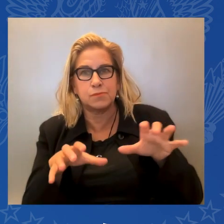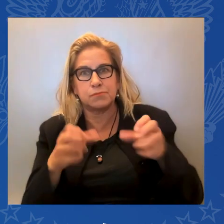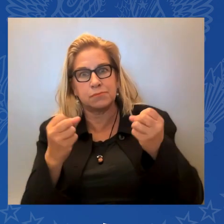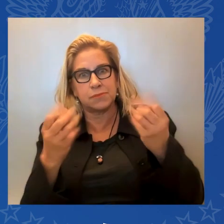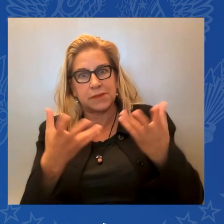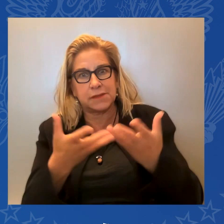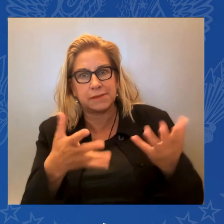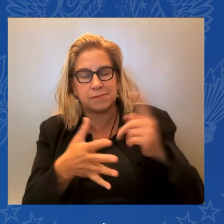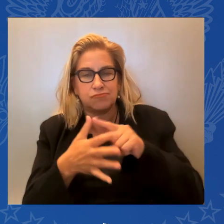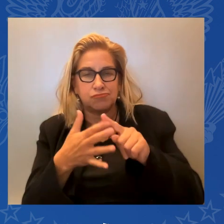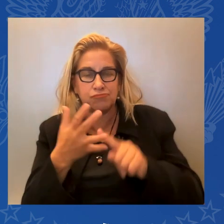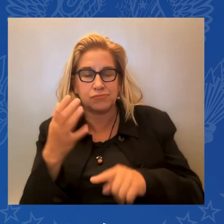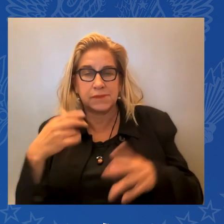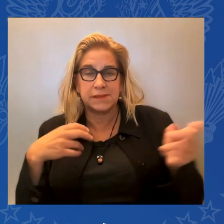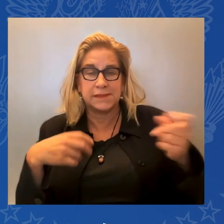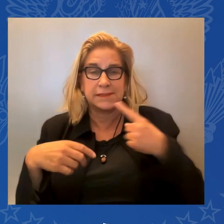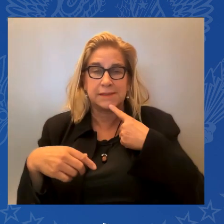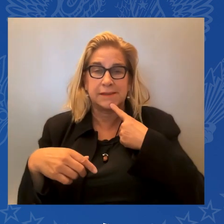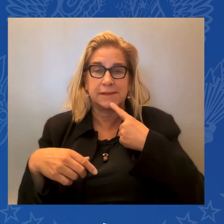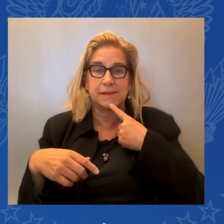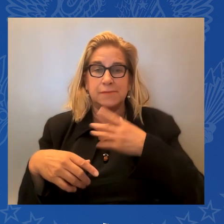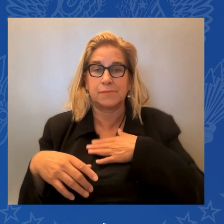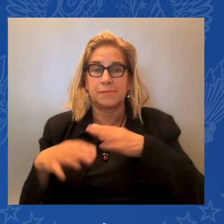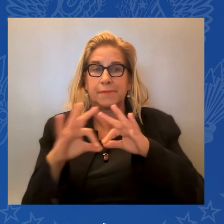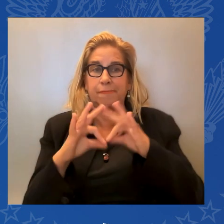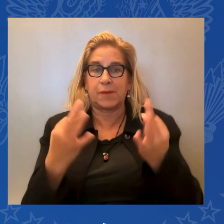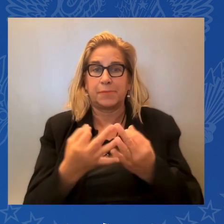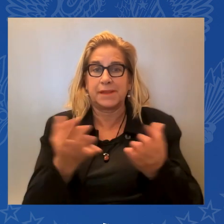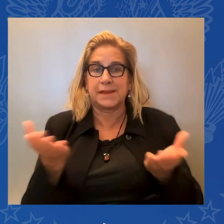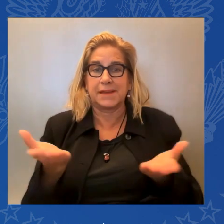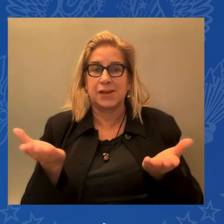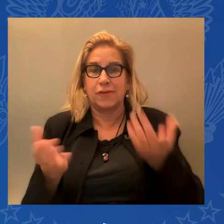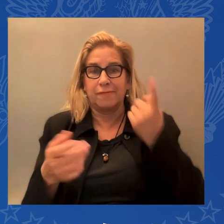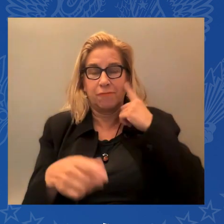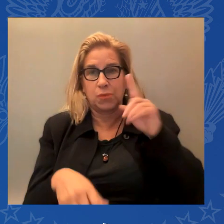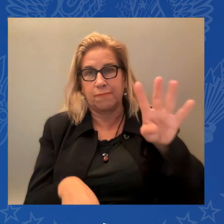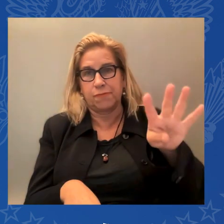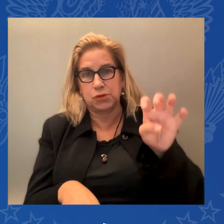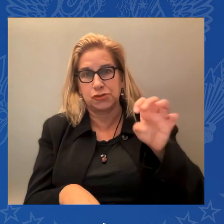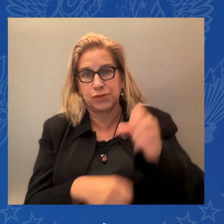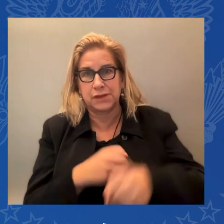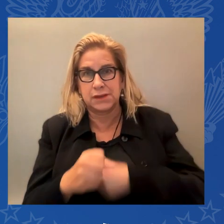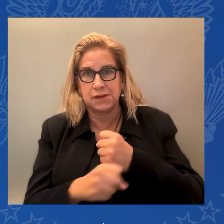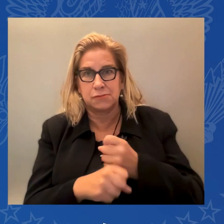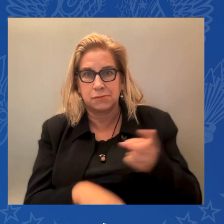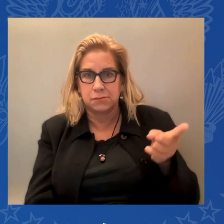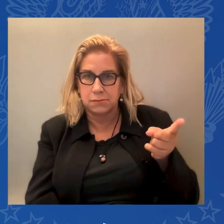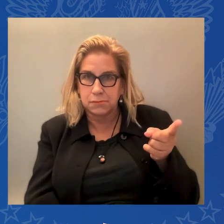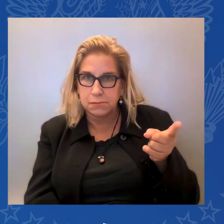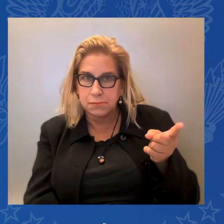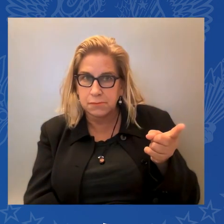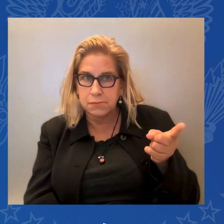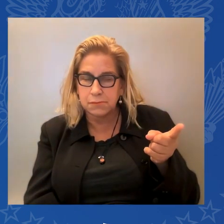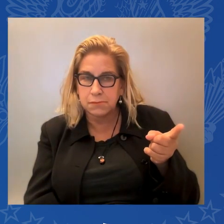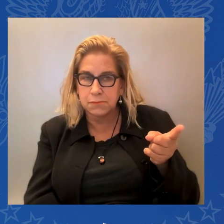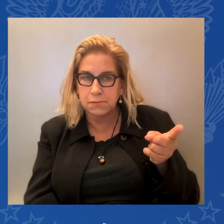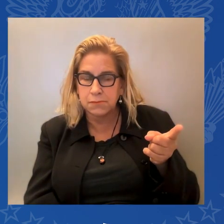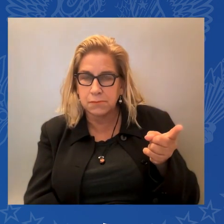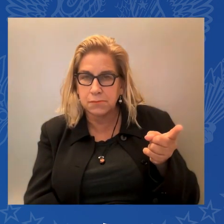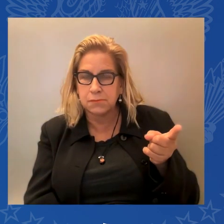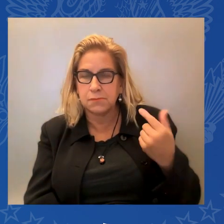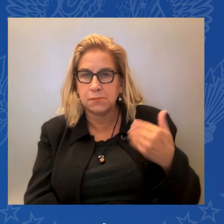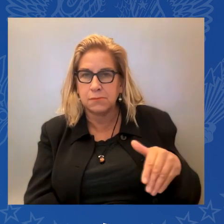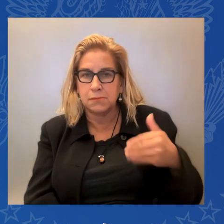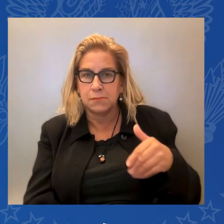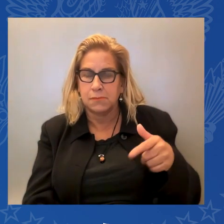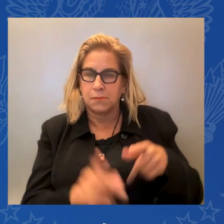You know, it's the history that beats in the soul of our nation and that lives in the dreams of those who've only just arrived. And the legacy of